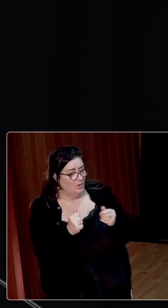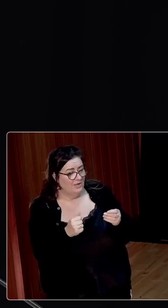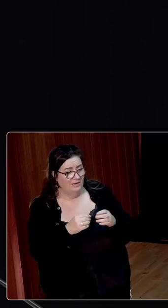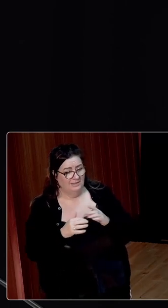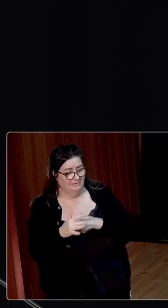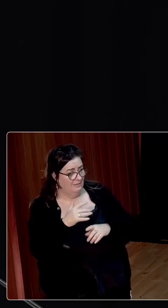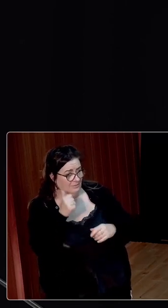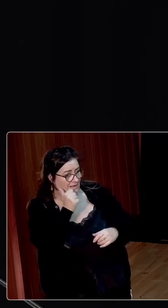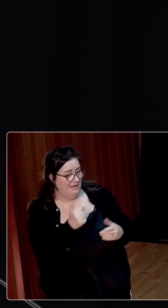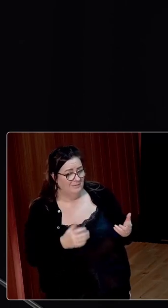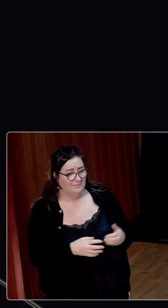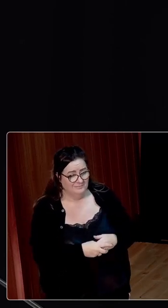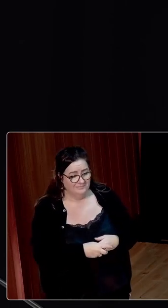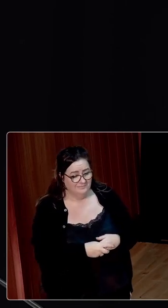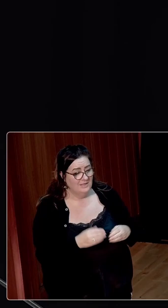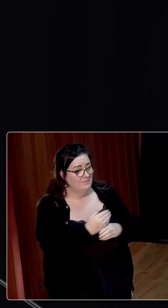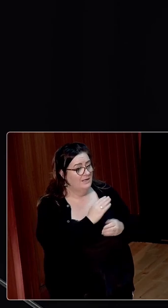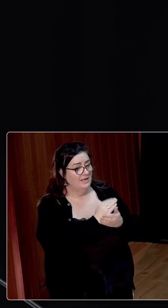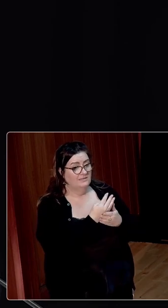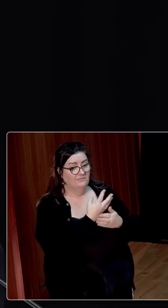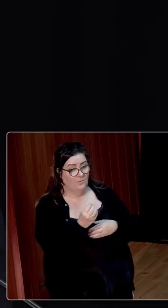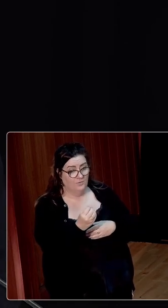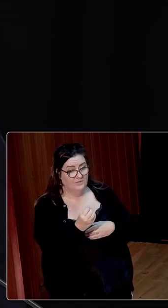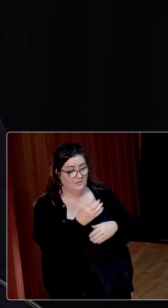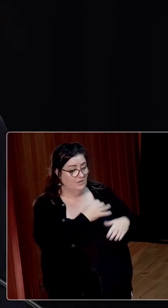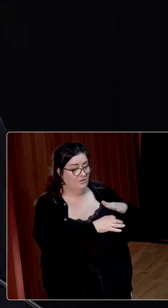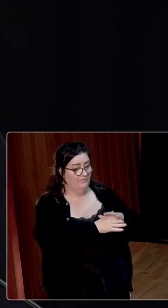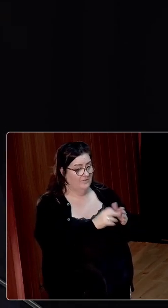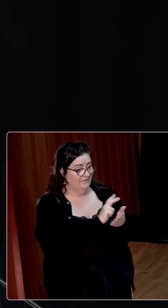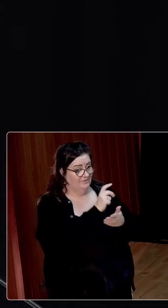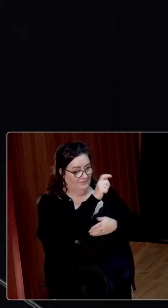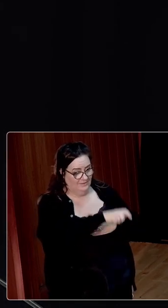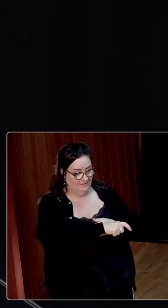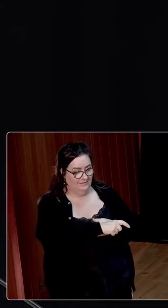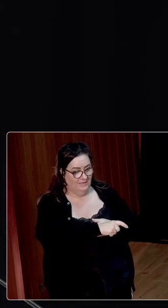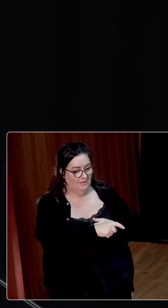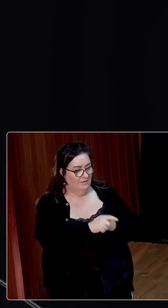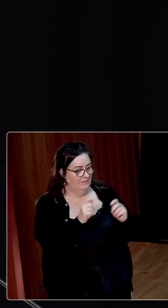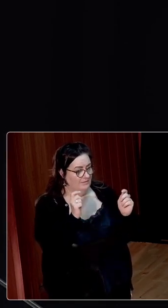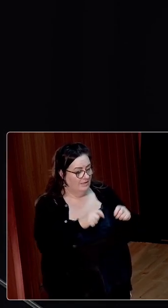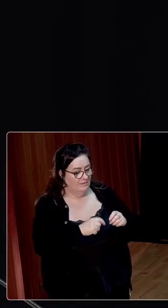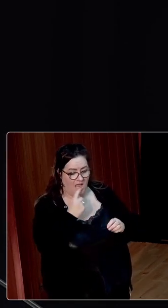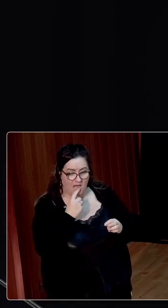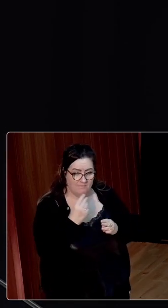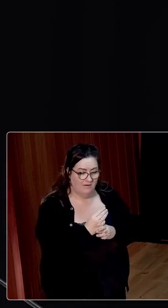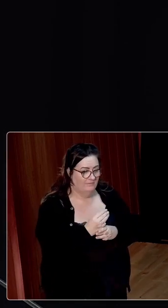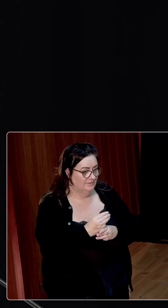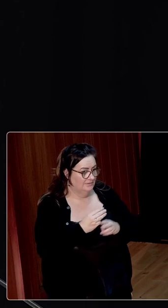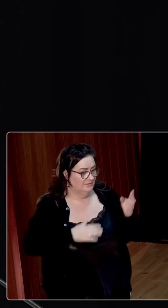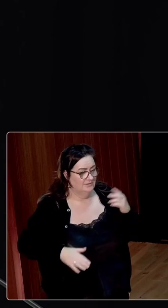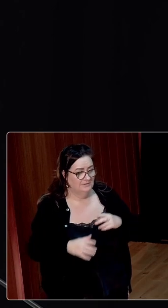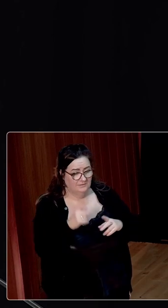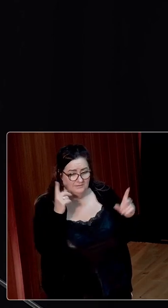climate will allow. By 1940, a government official was writing of appalling hardship and poverty and